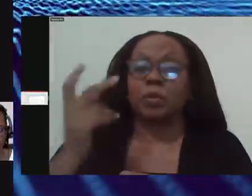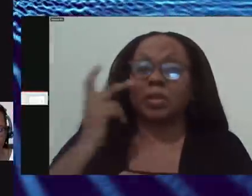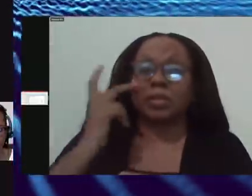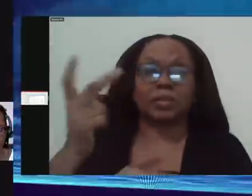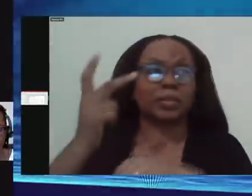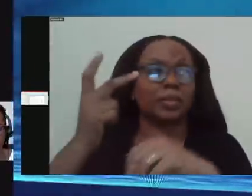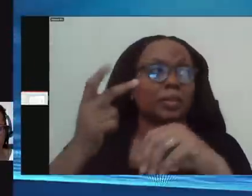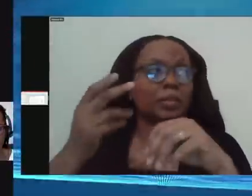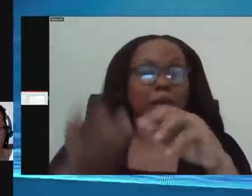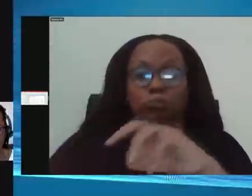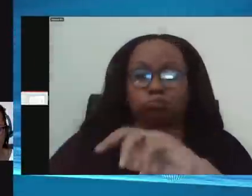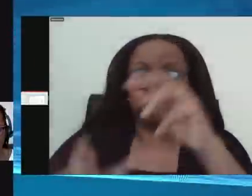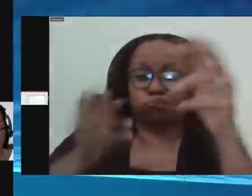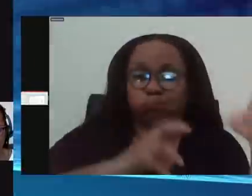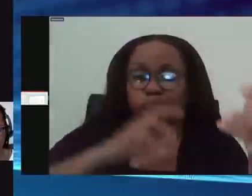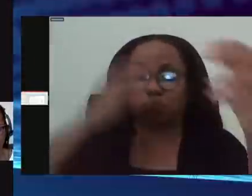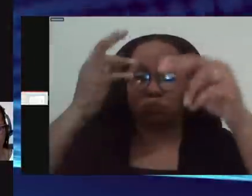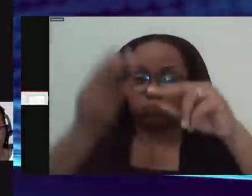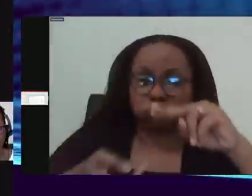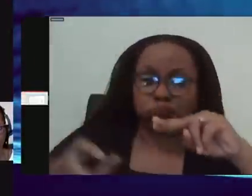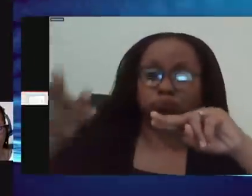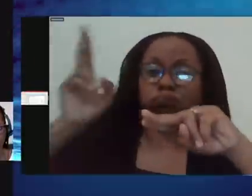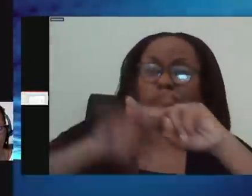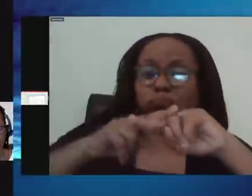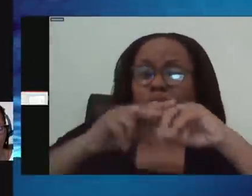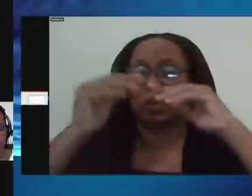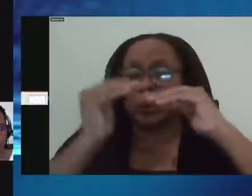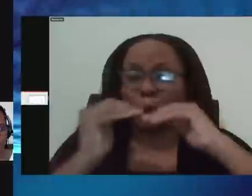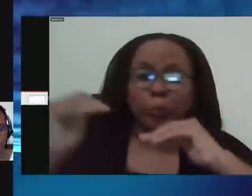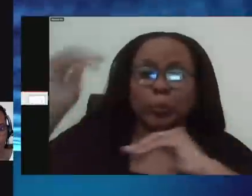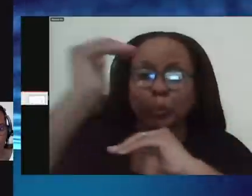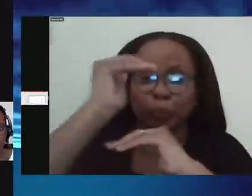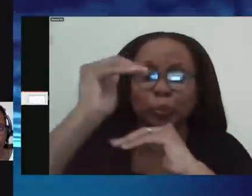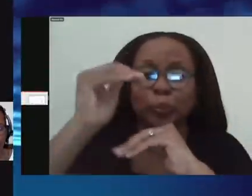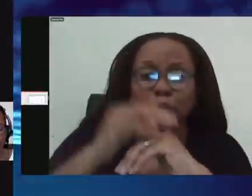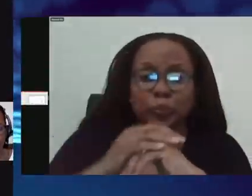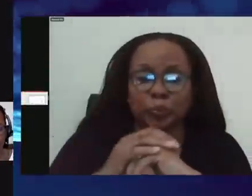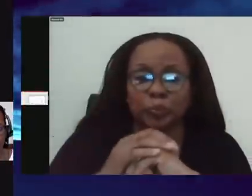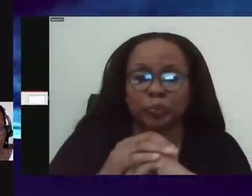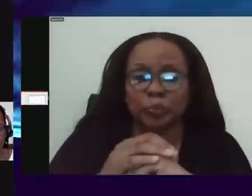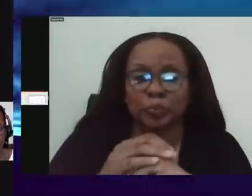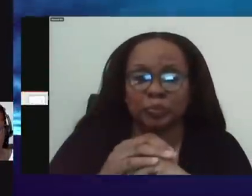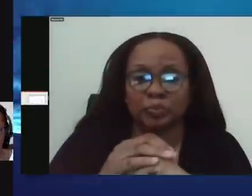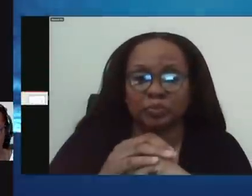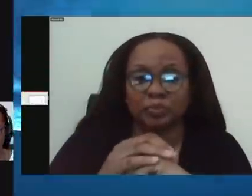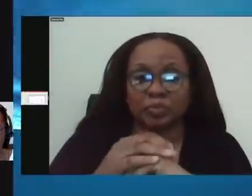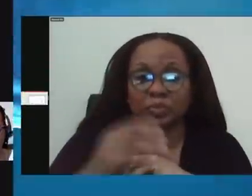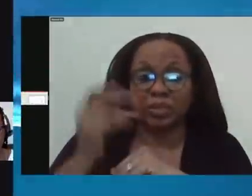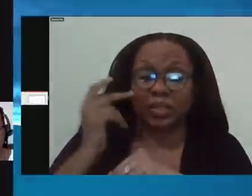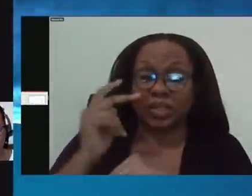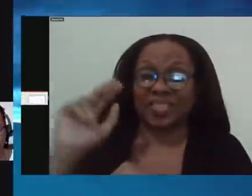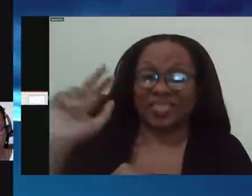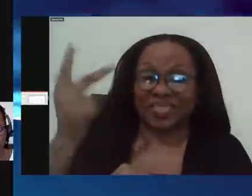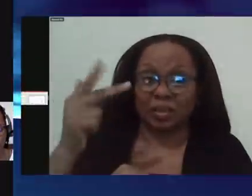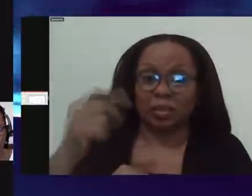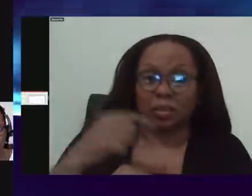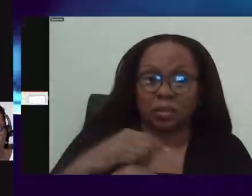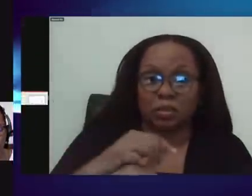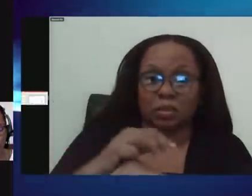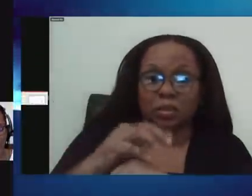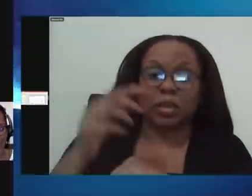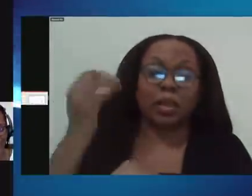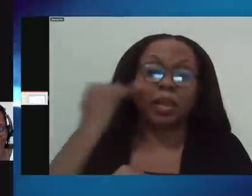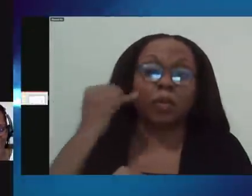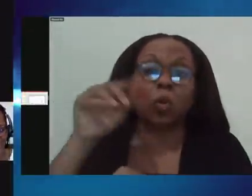is beyond the estimate of what we have. So this is the third graph. Remember I told you 90 for 100,000